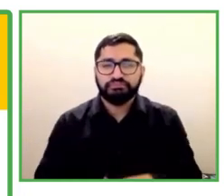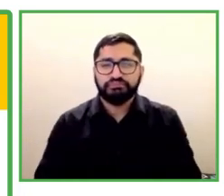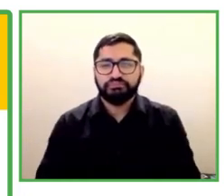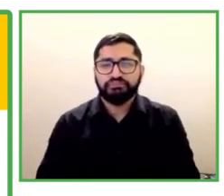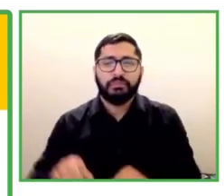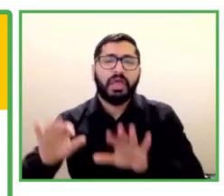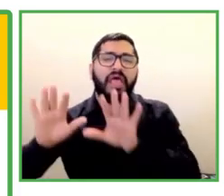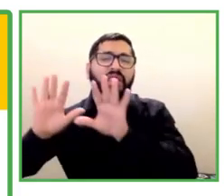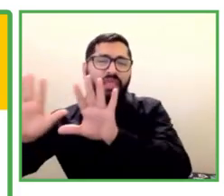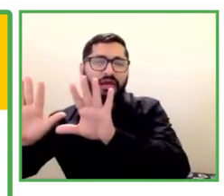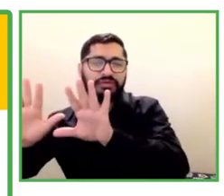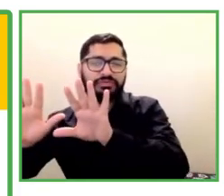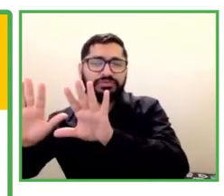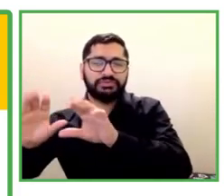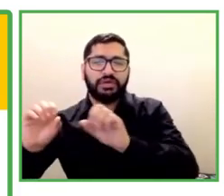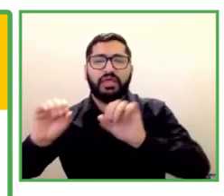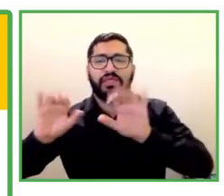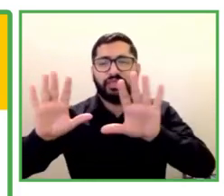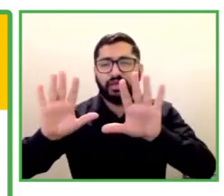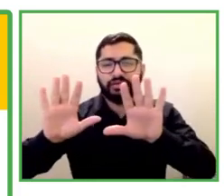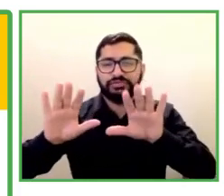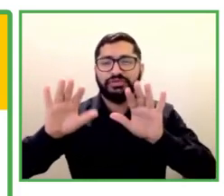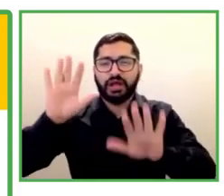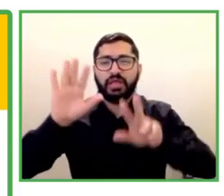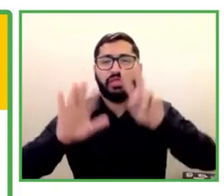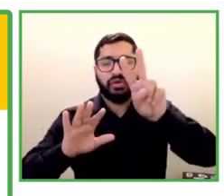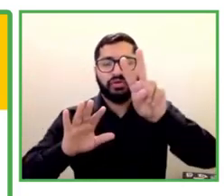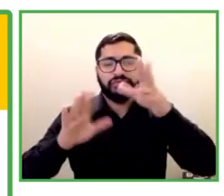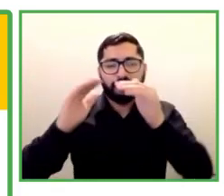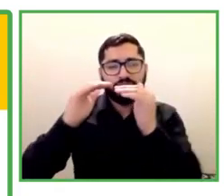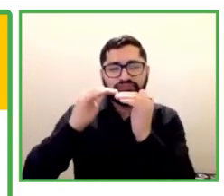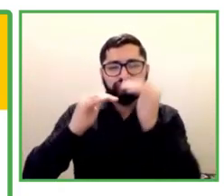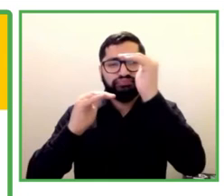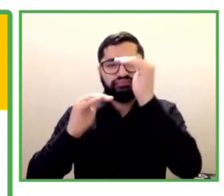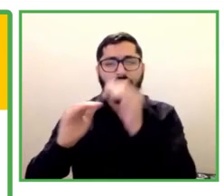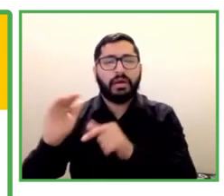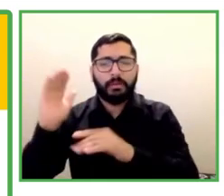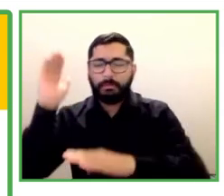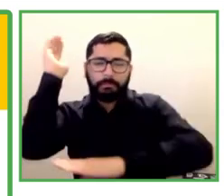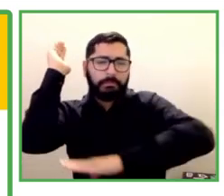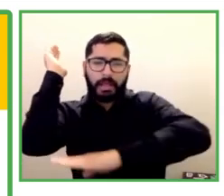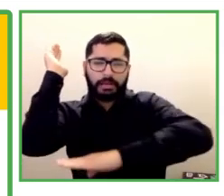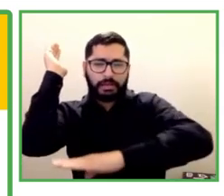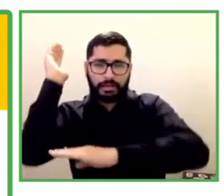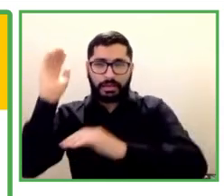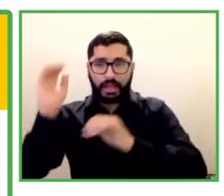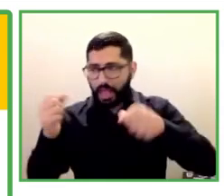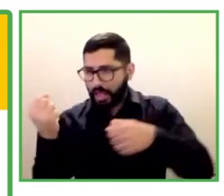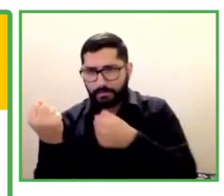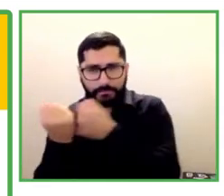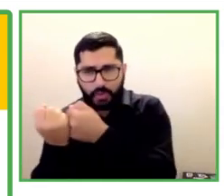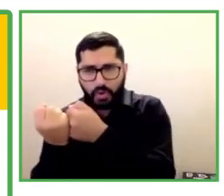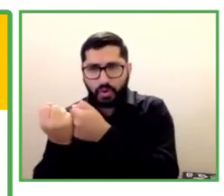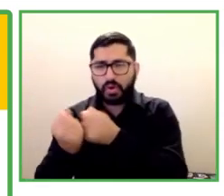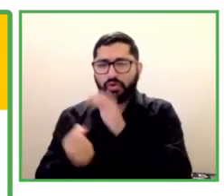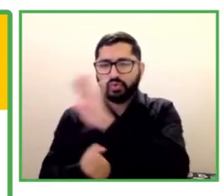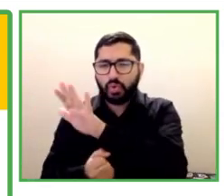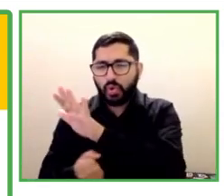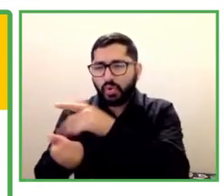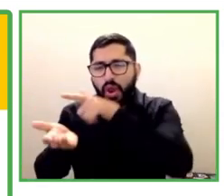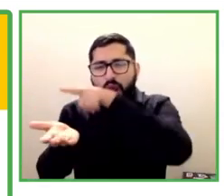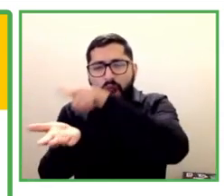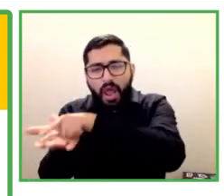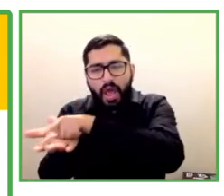soft skills, job orientation. To date, we've trained and placed about 21,600